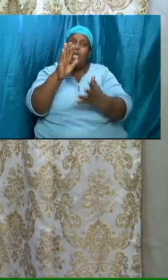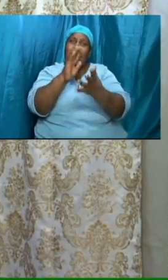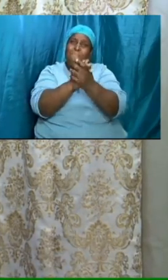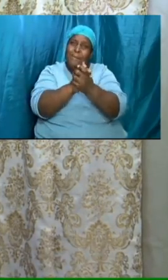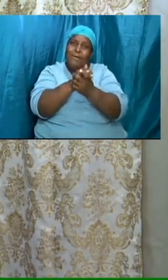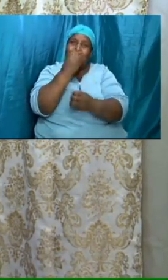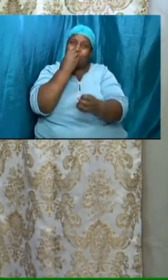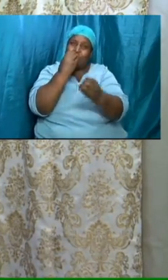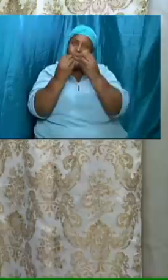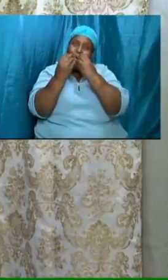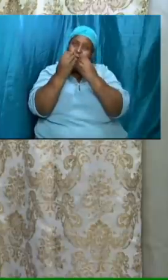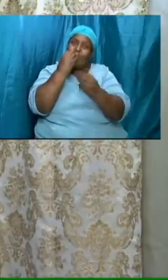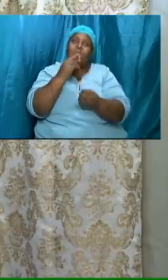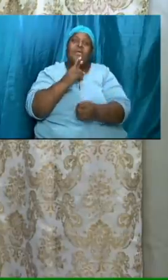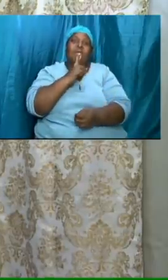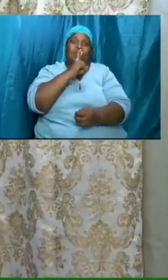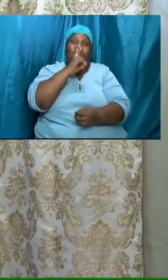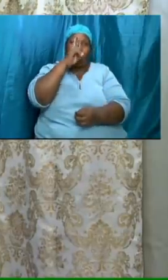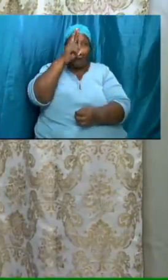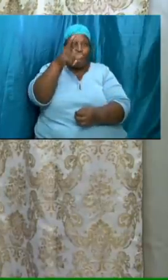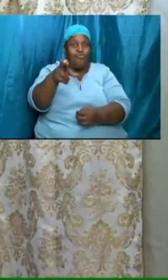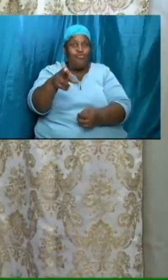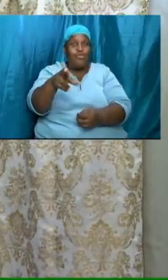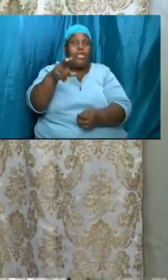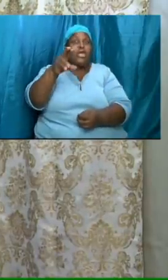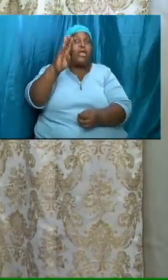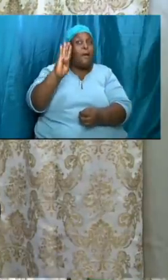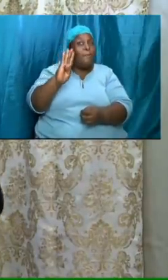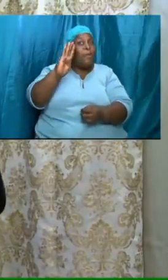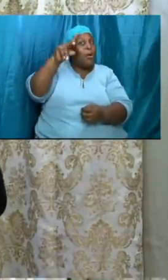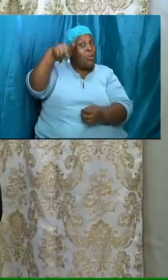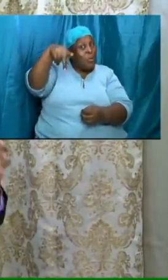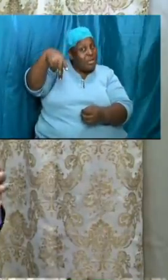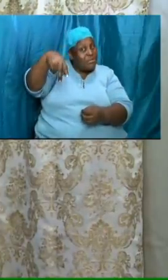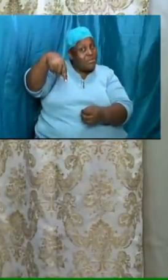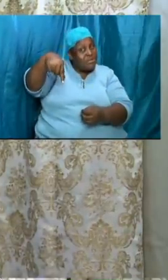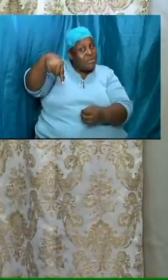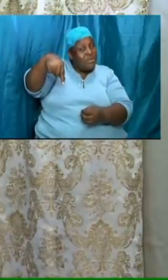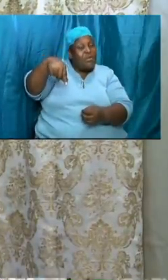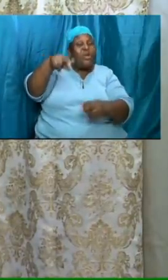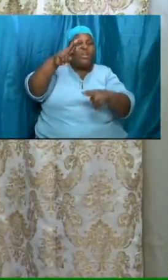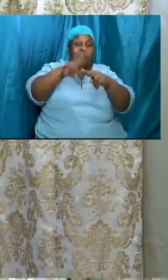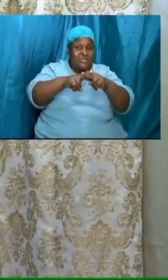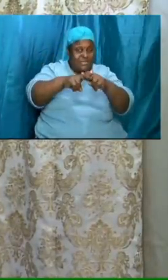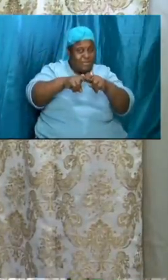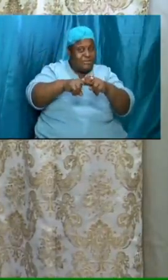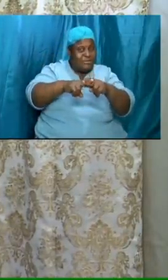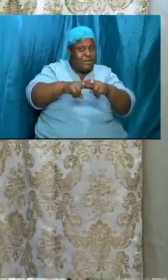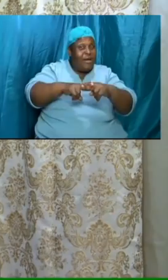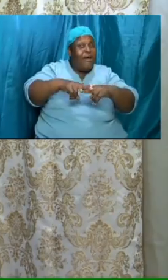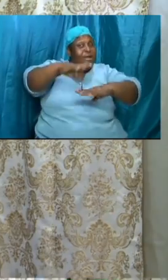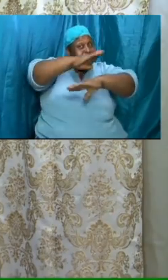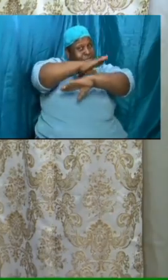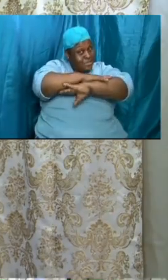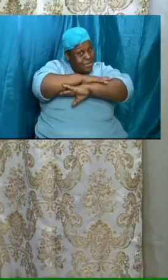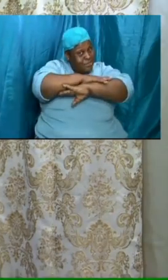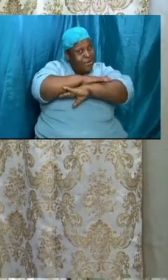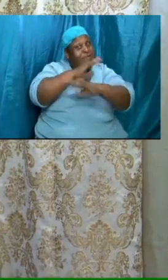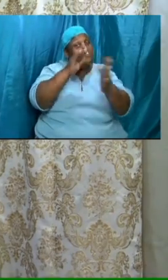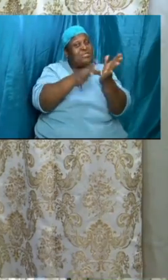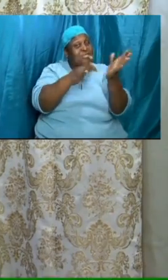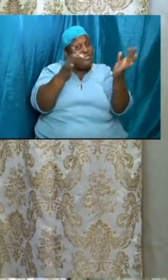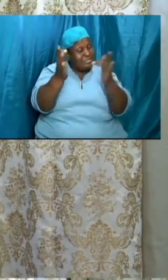it is a real banquet we are going to sit around the table with jesus our bridegroom